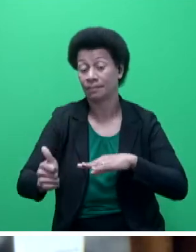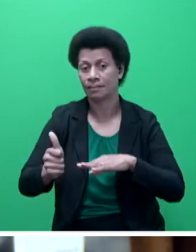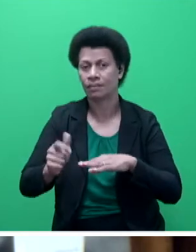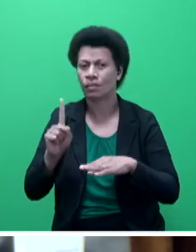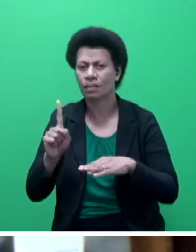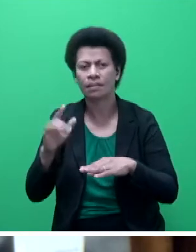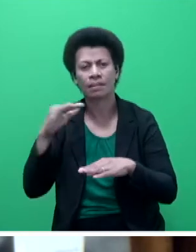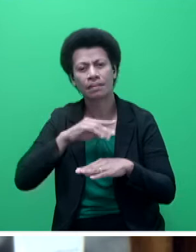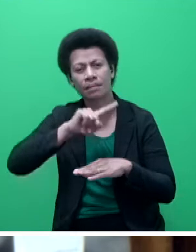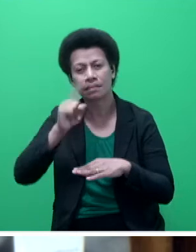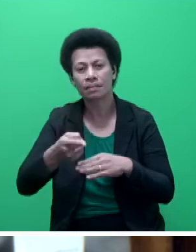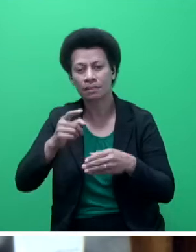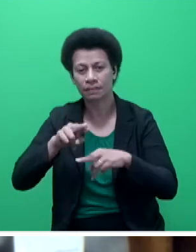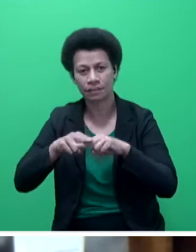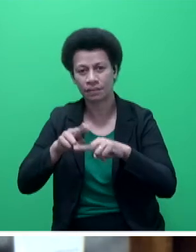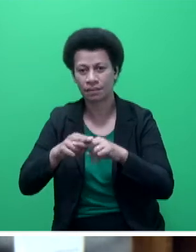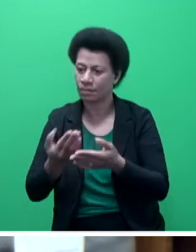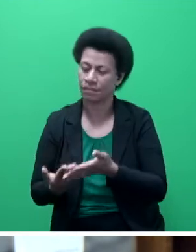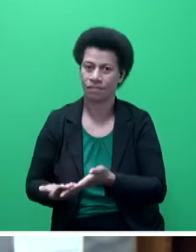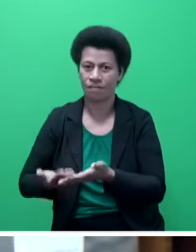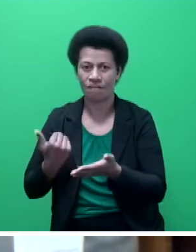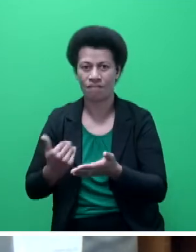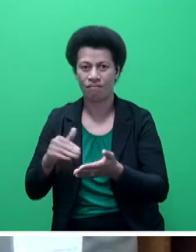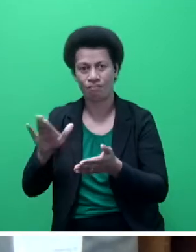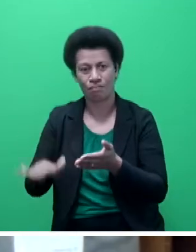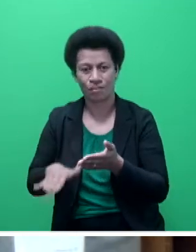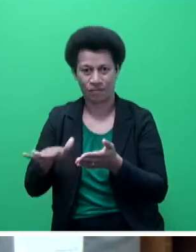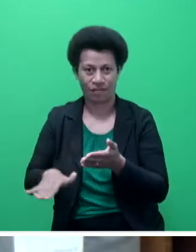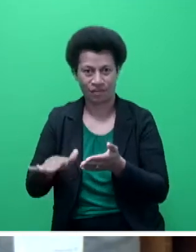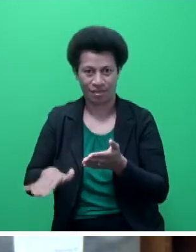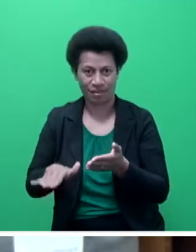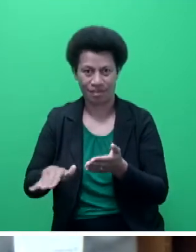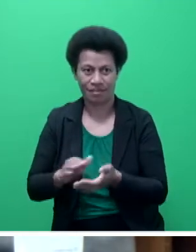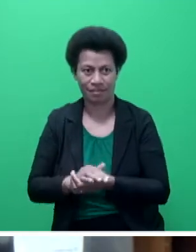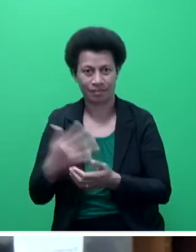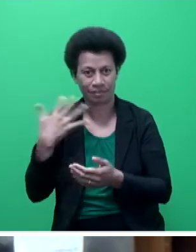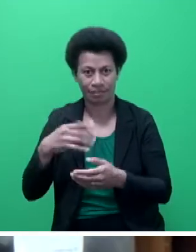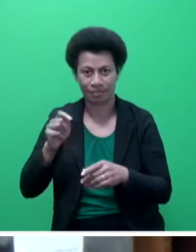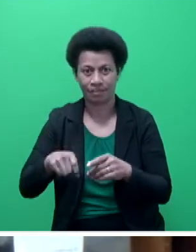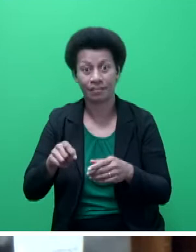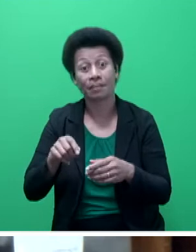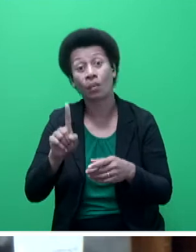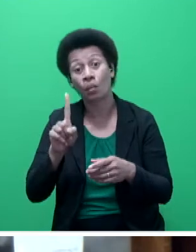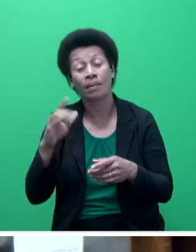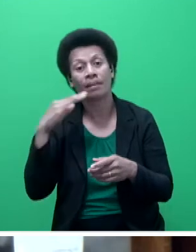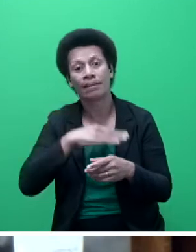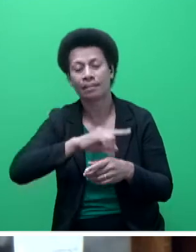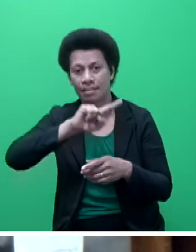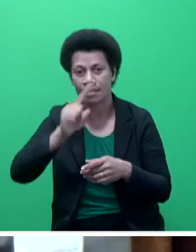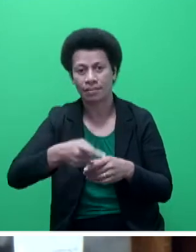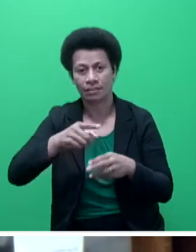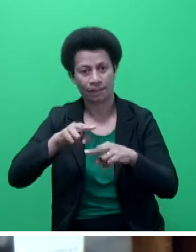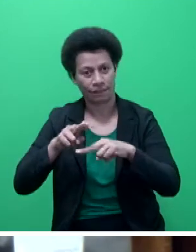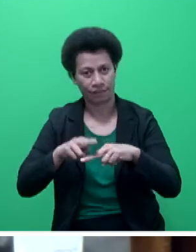,000 Fijians have been lifted out of poverty, sir. Mr Speaker, sir, 100,000 Fijians. And this,